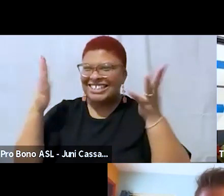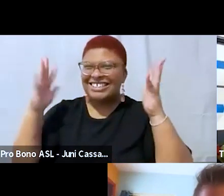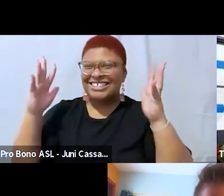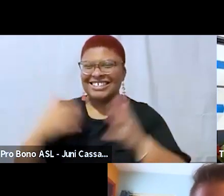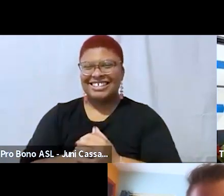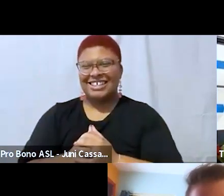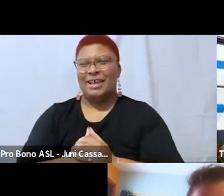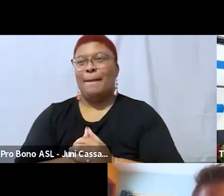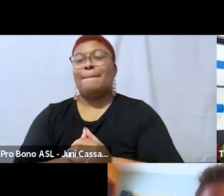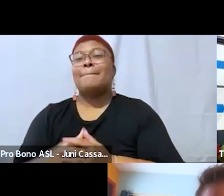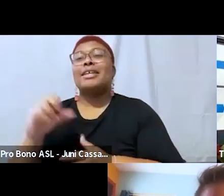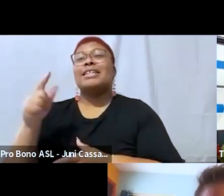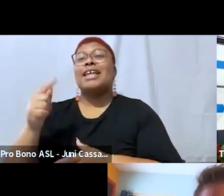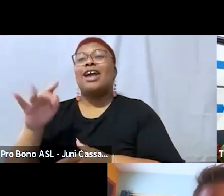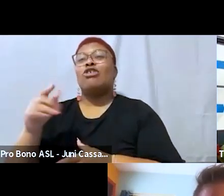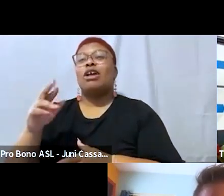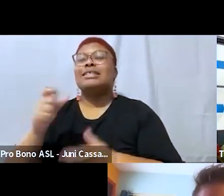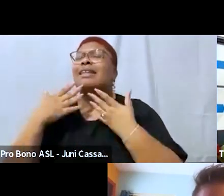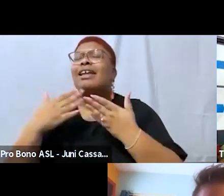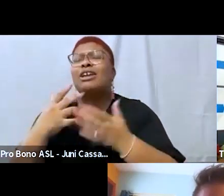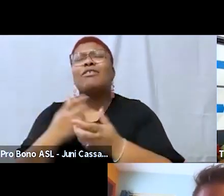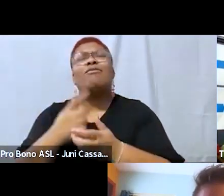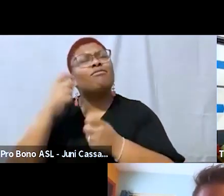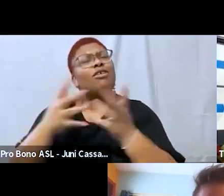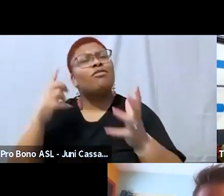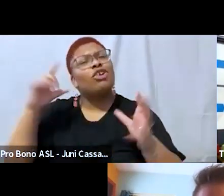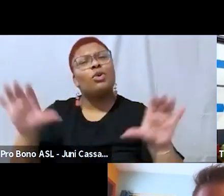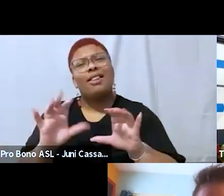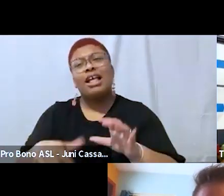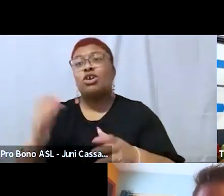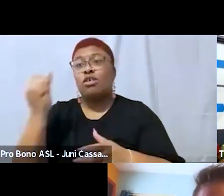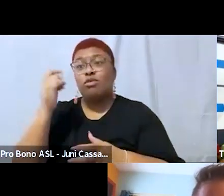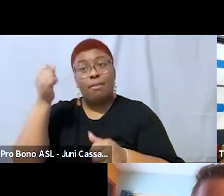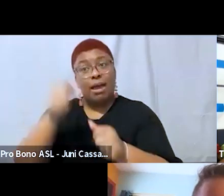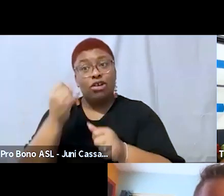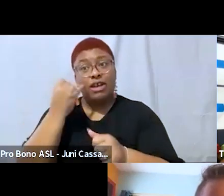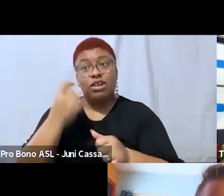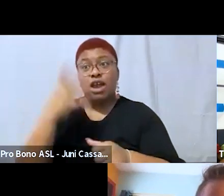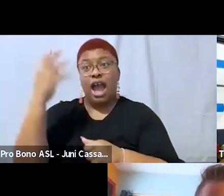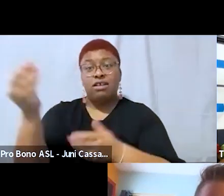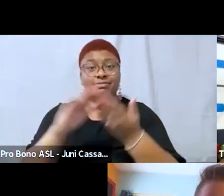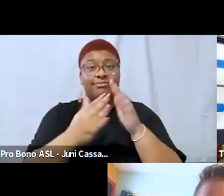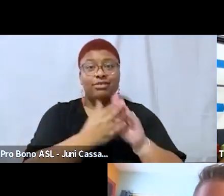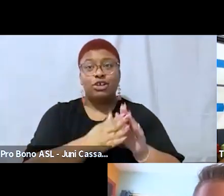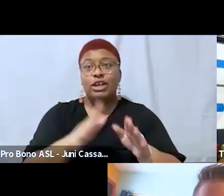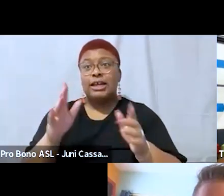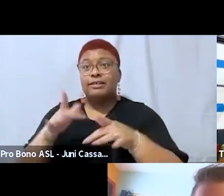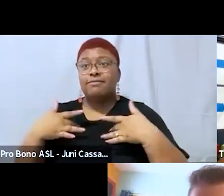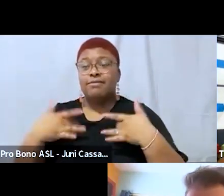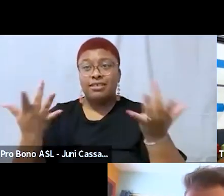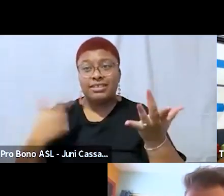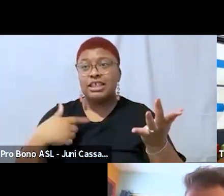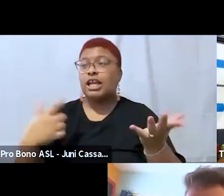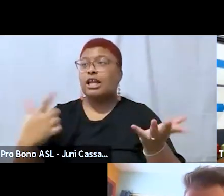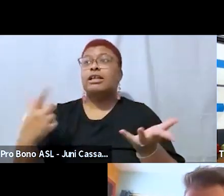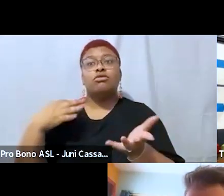thank you all for doing that so remember that when you're out at other community functions um and credit it to those folks at no lose and if you don't